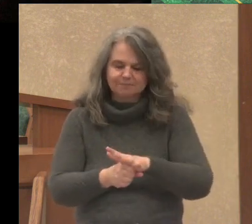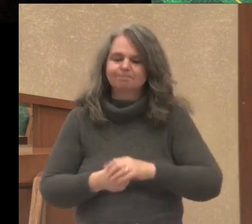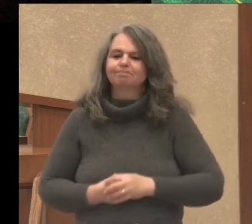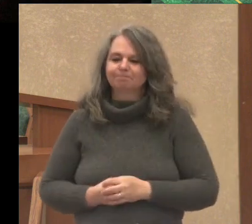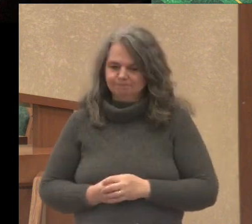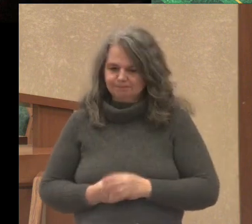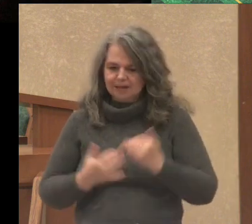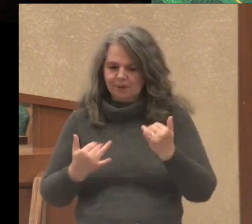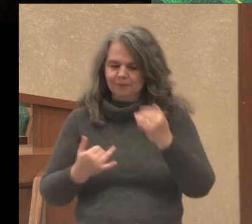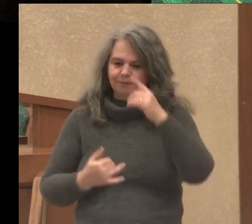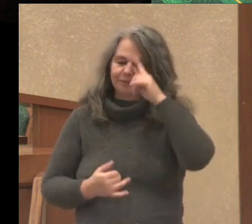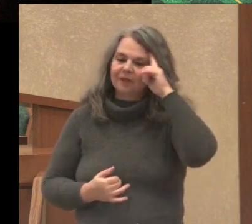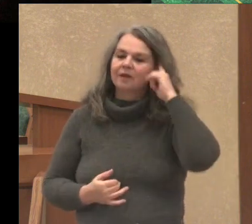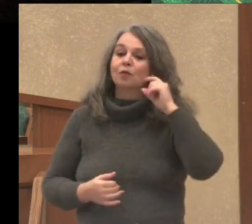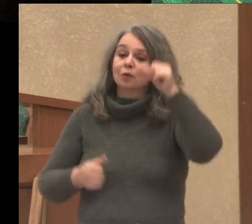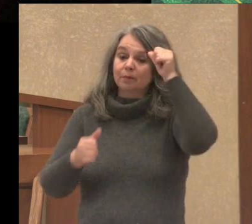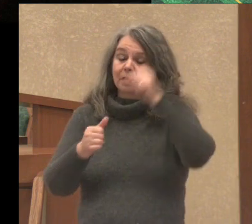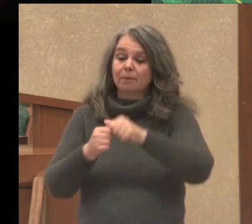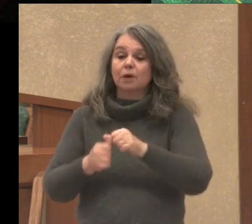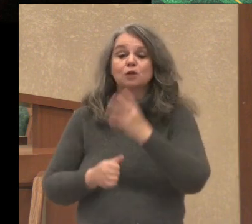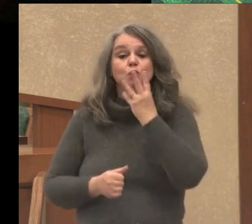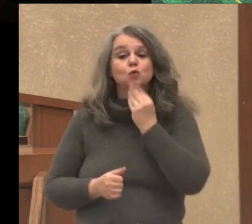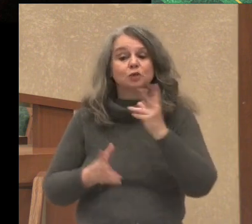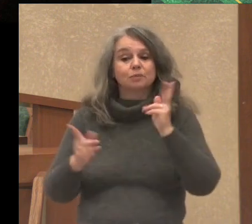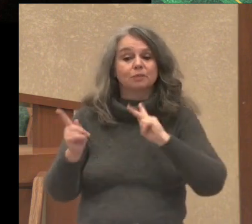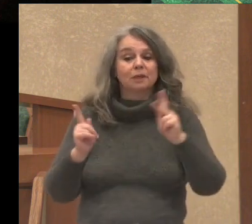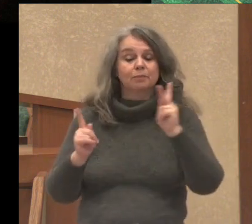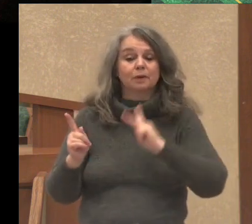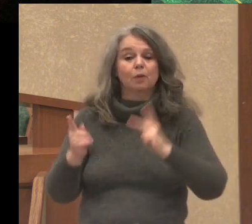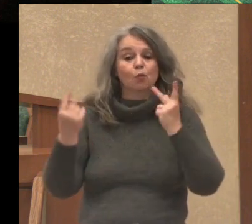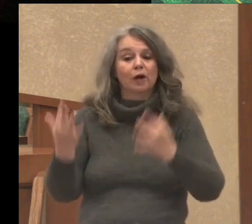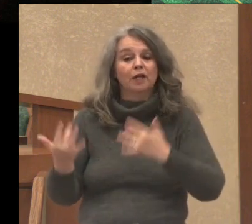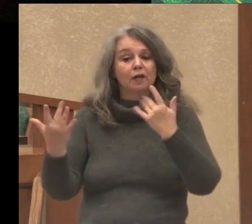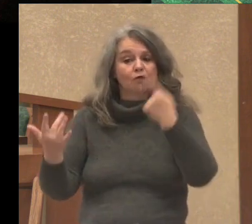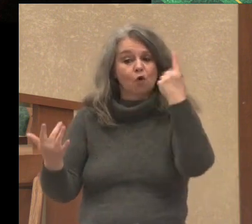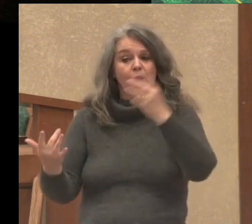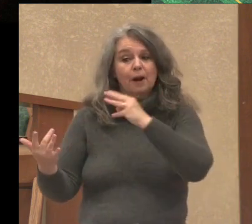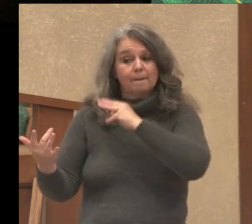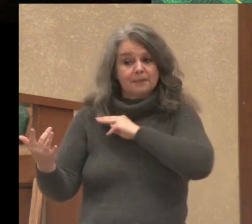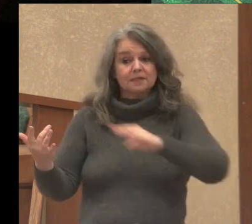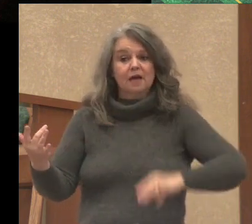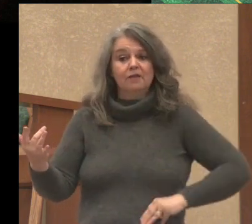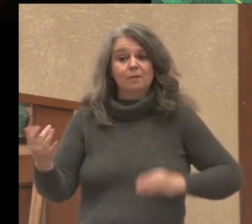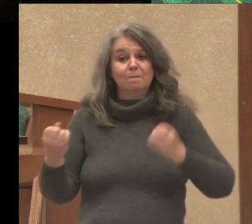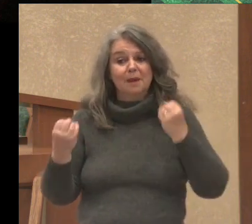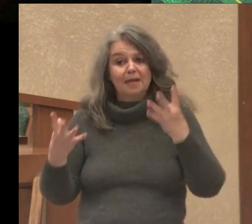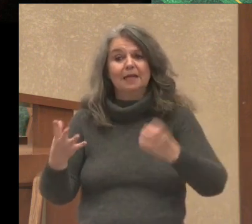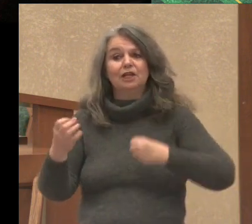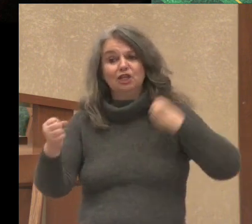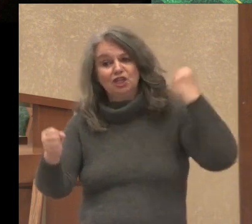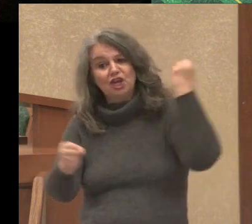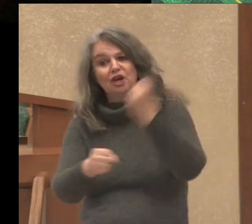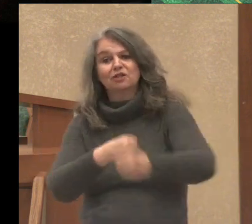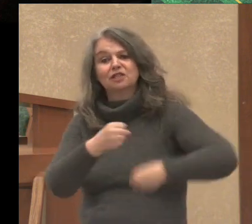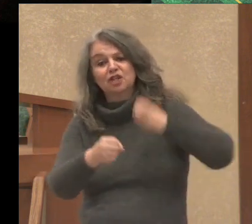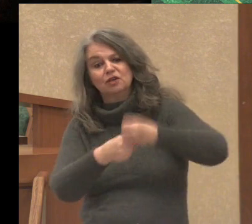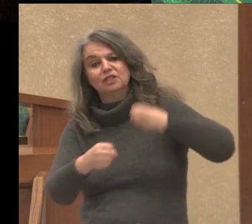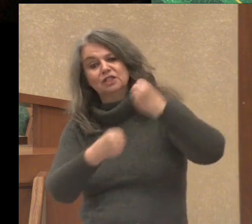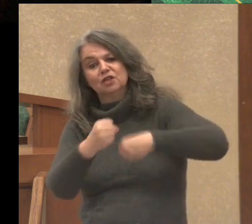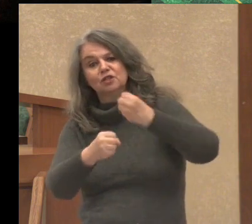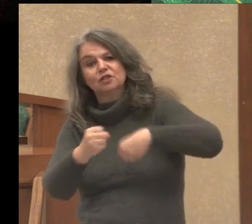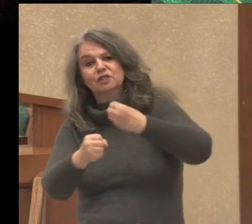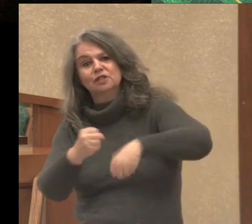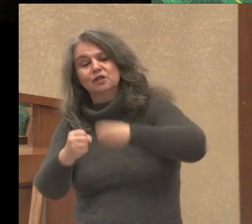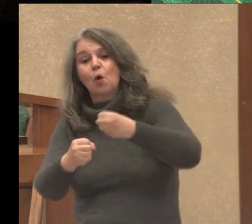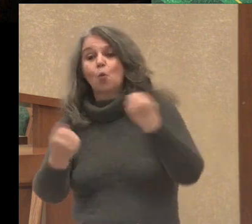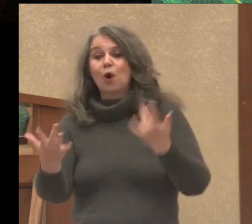Now, we have to remember that the Jewish people had been awaiting a Messiah for centuries. They had been looking for that anointed one,